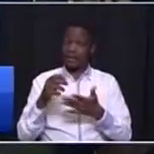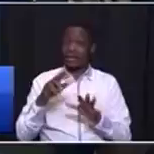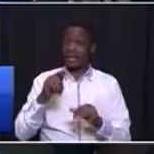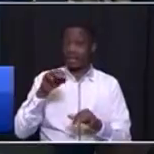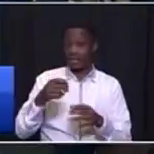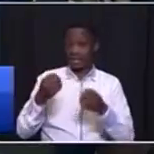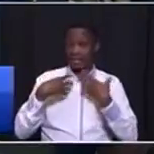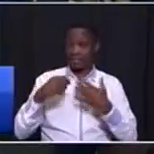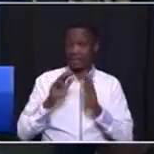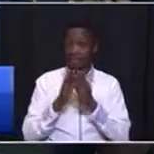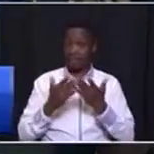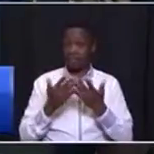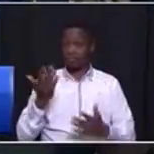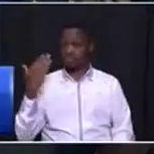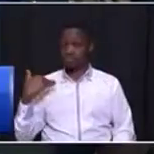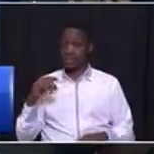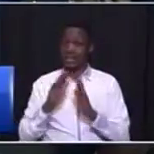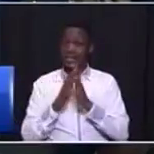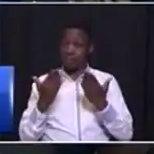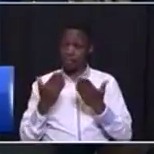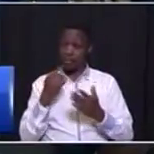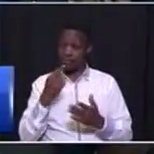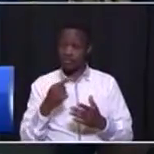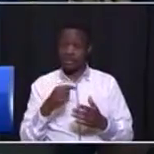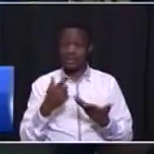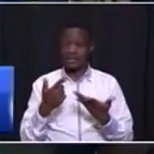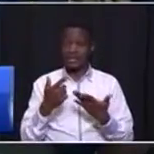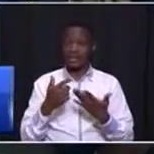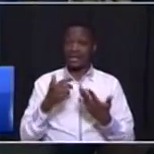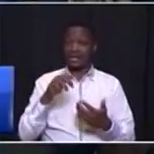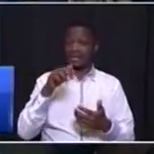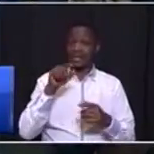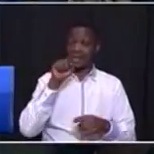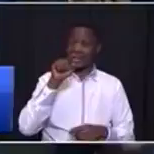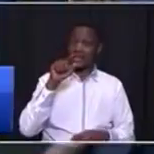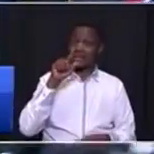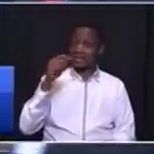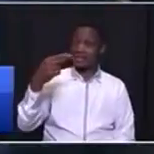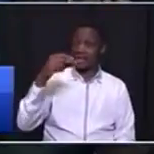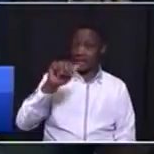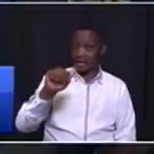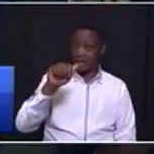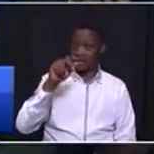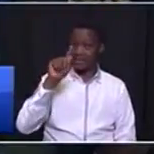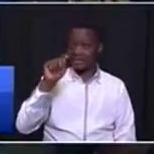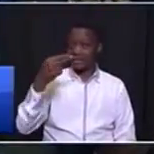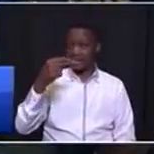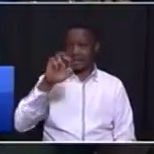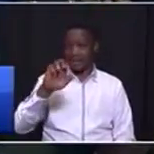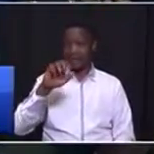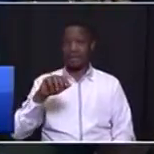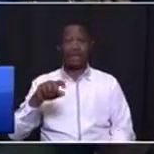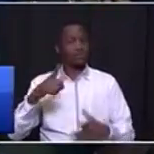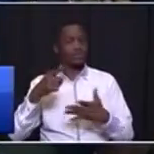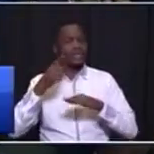ago that book is called The Art of Execution or The Discipline The Discipline